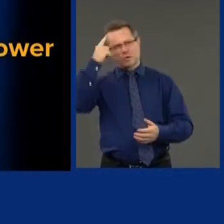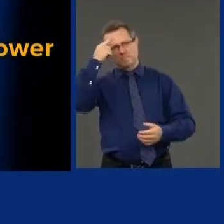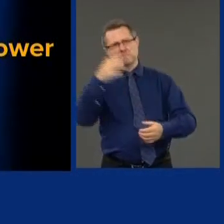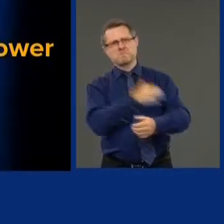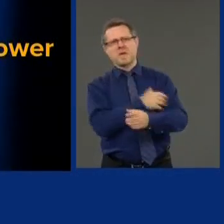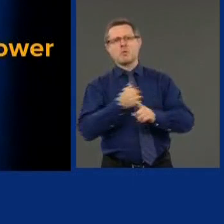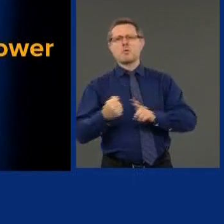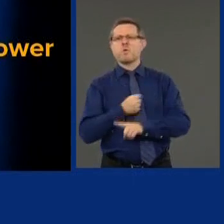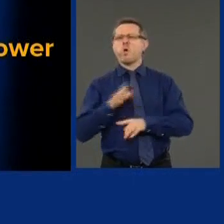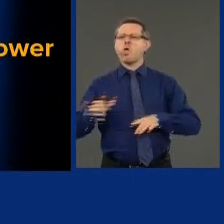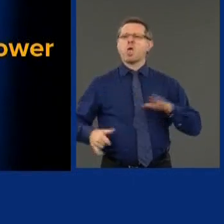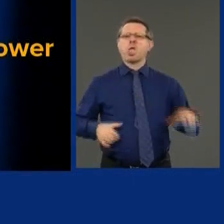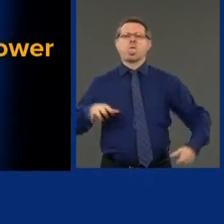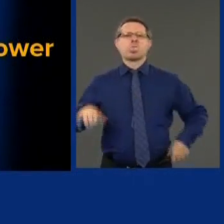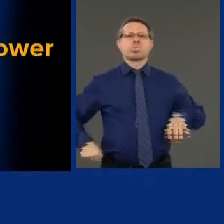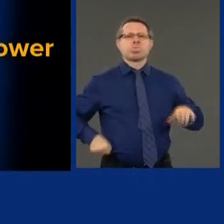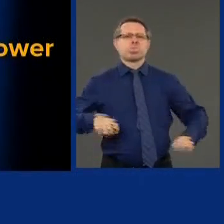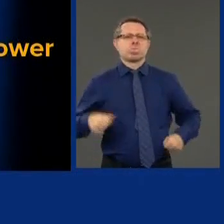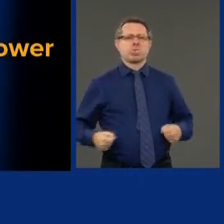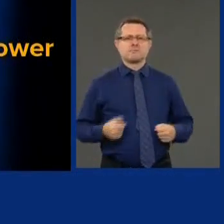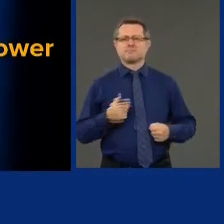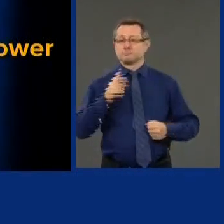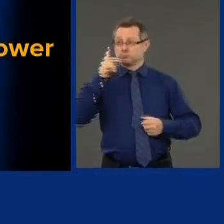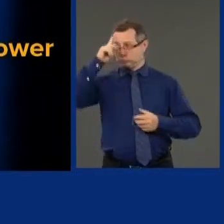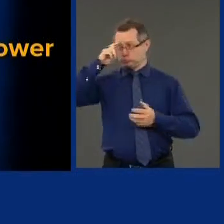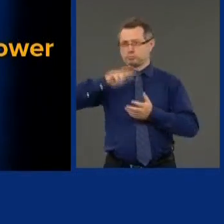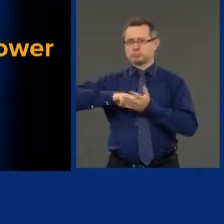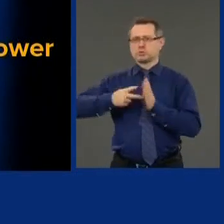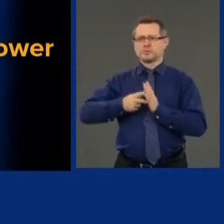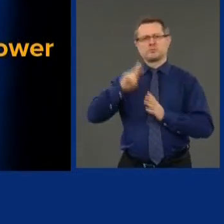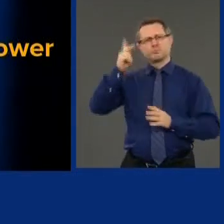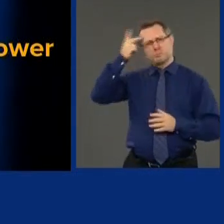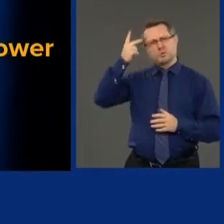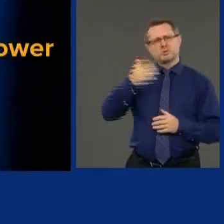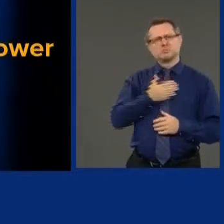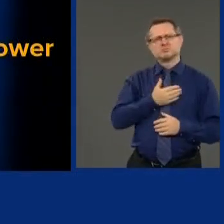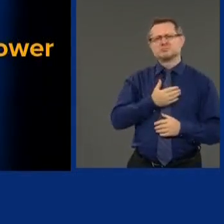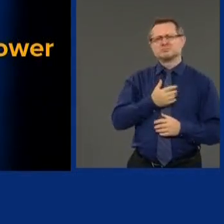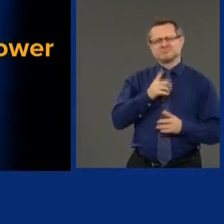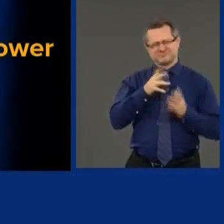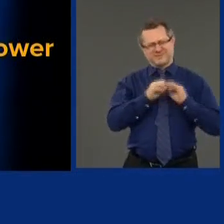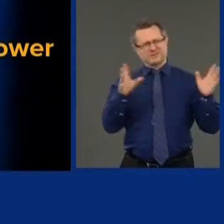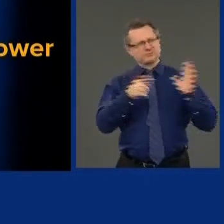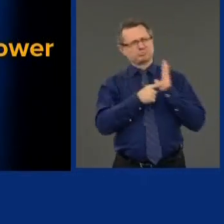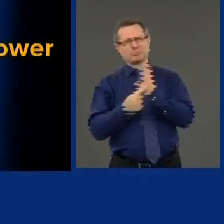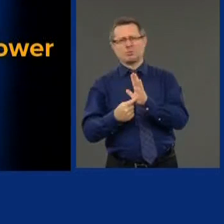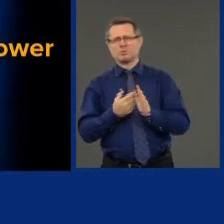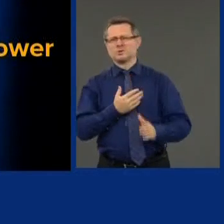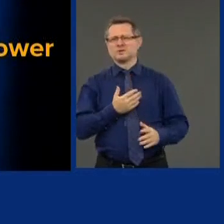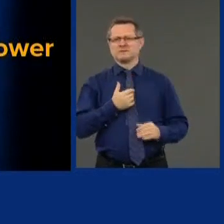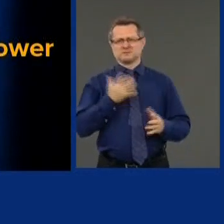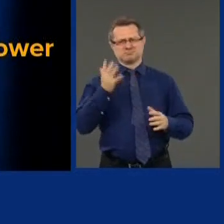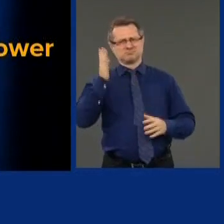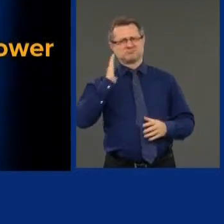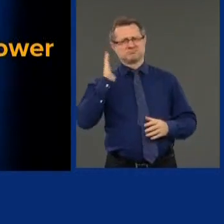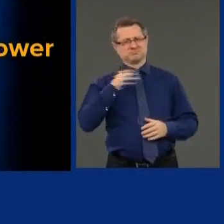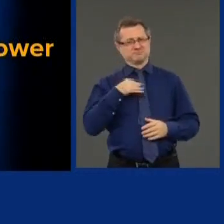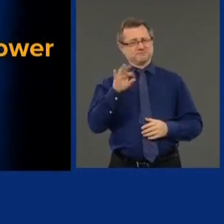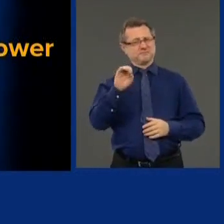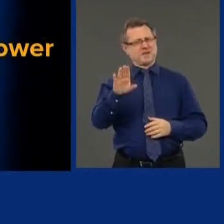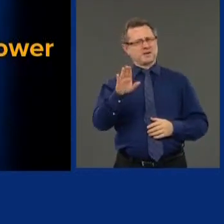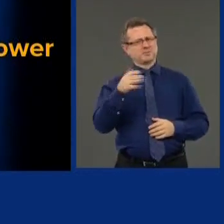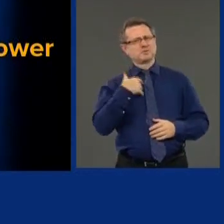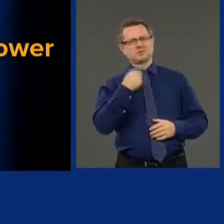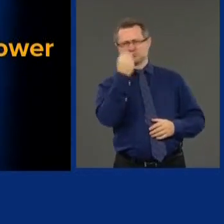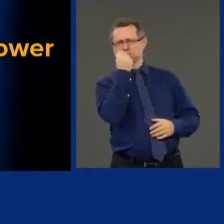purposes. I called it out as soon as it was done. I called it out in February. I called it out